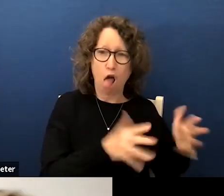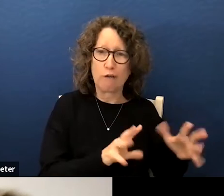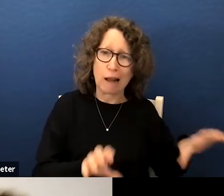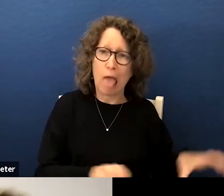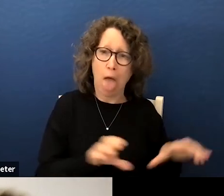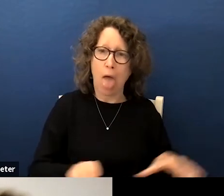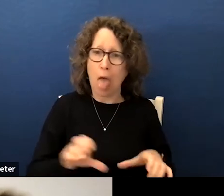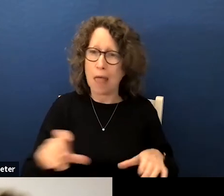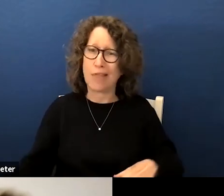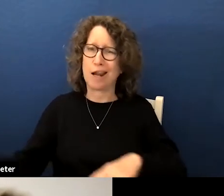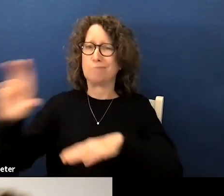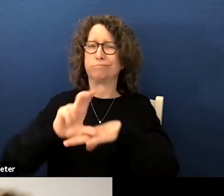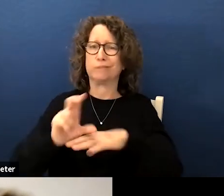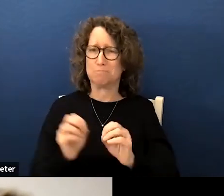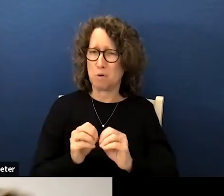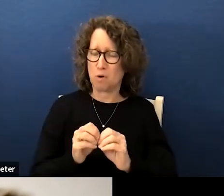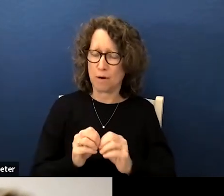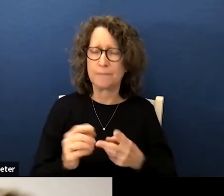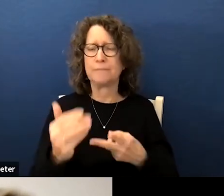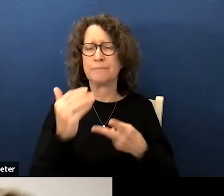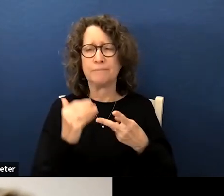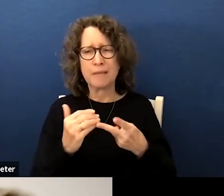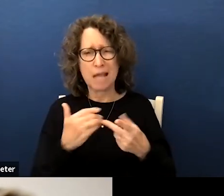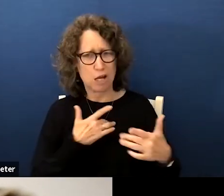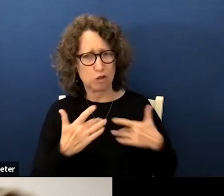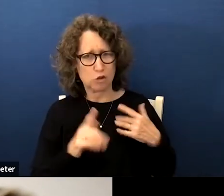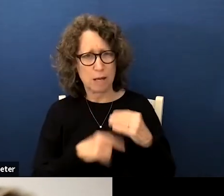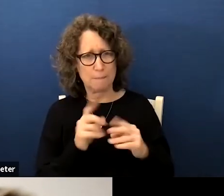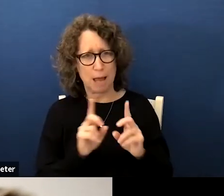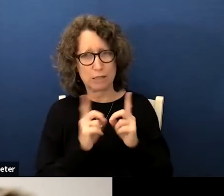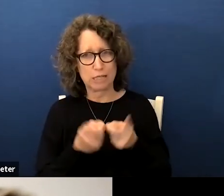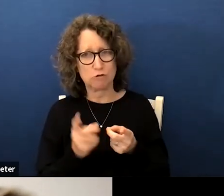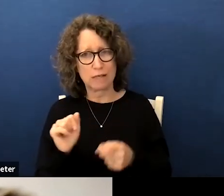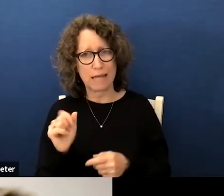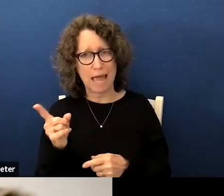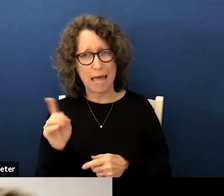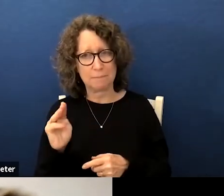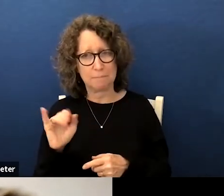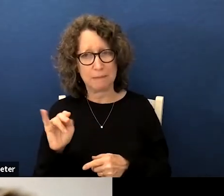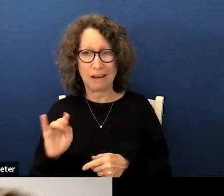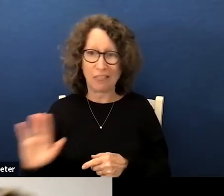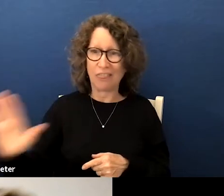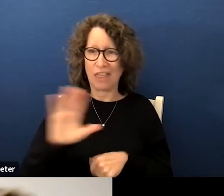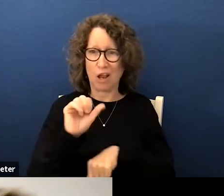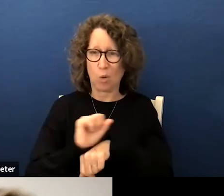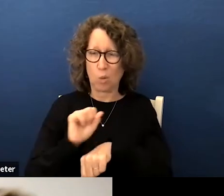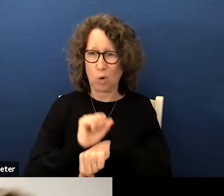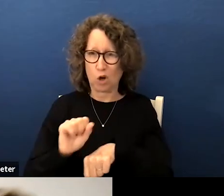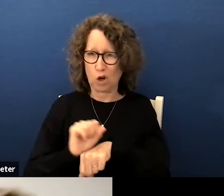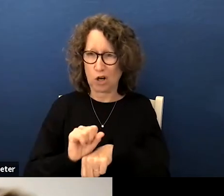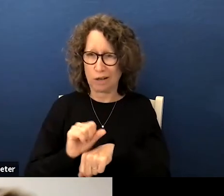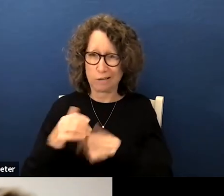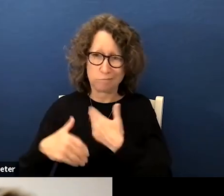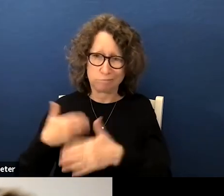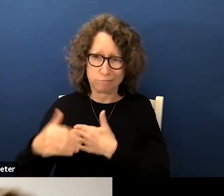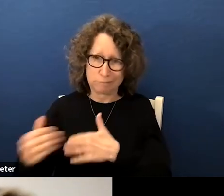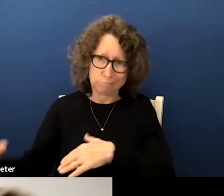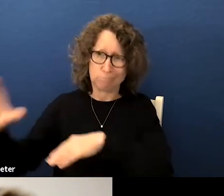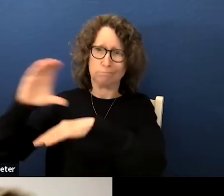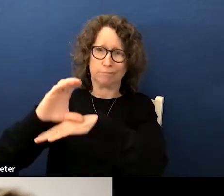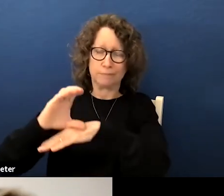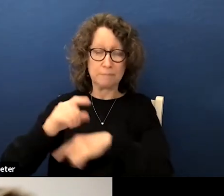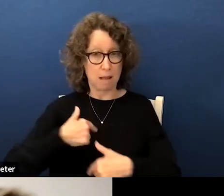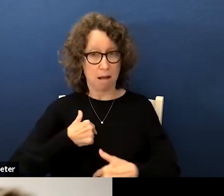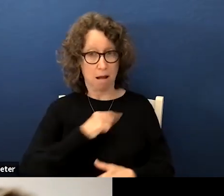doing i'm also concerned about district admin and the workload that you have of course i